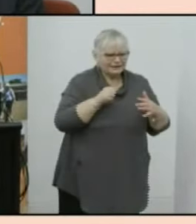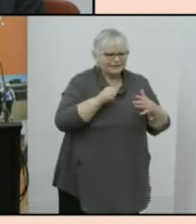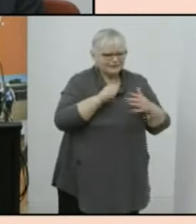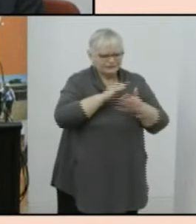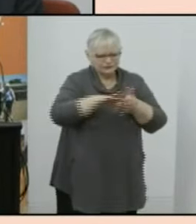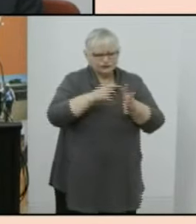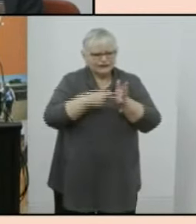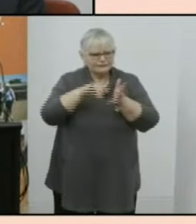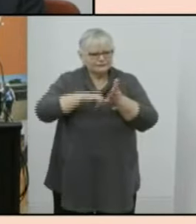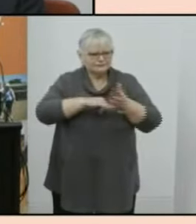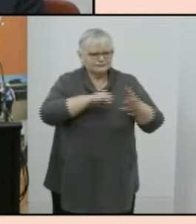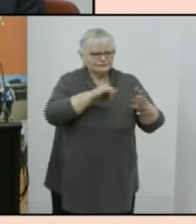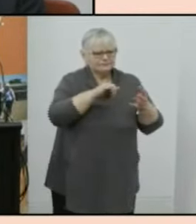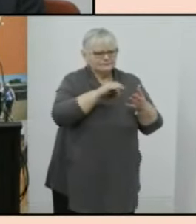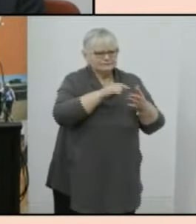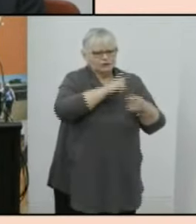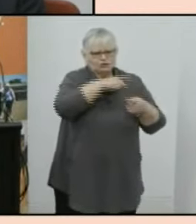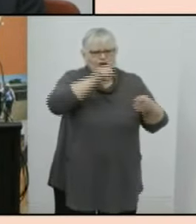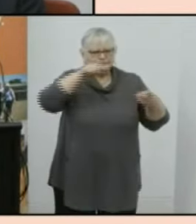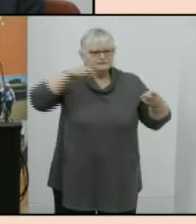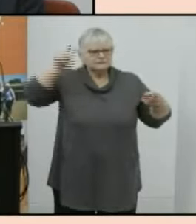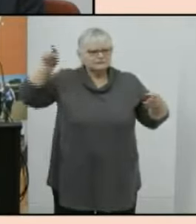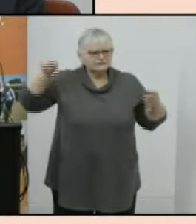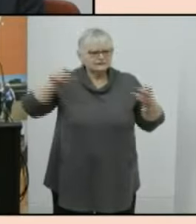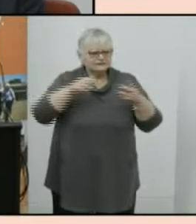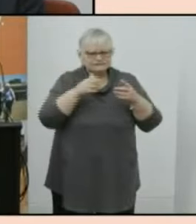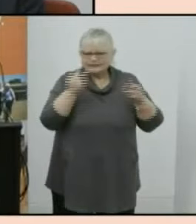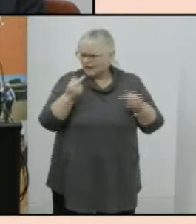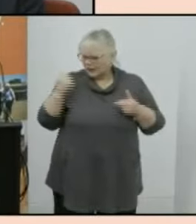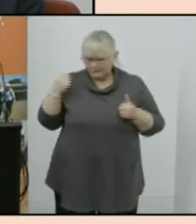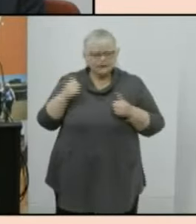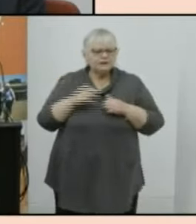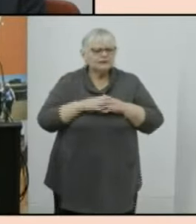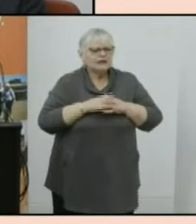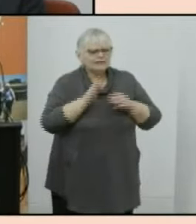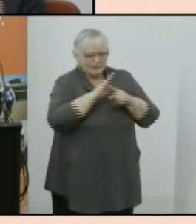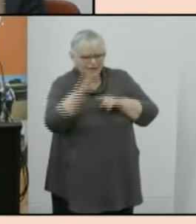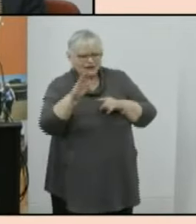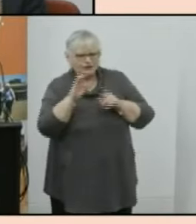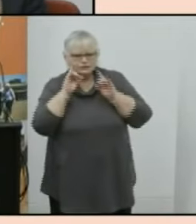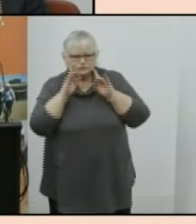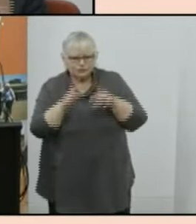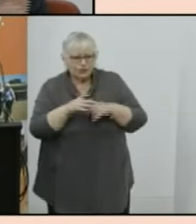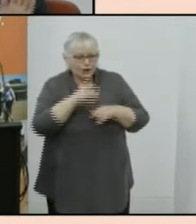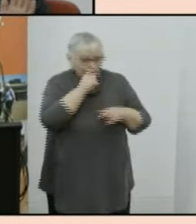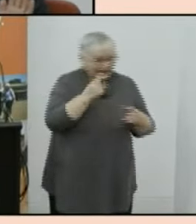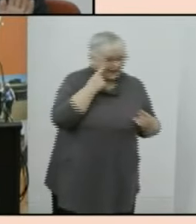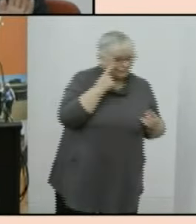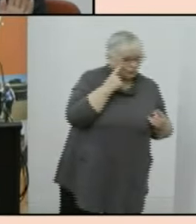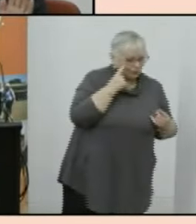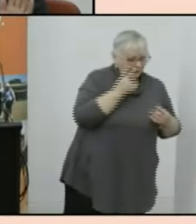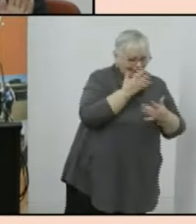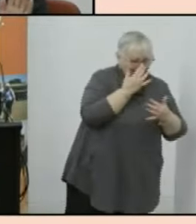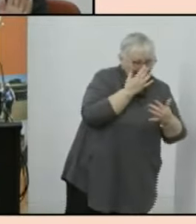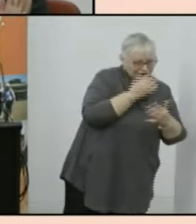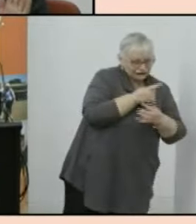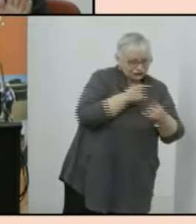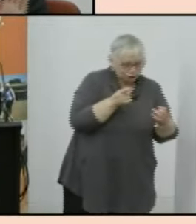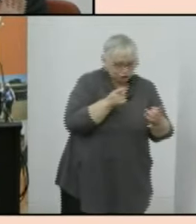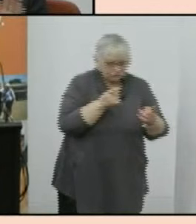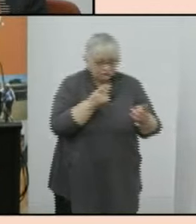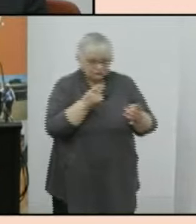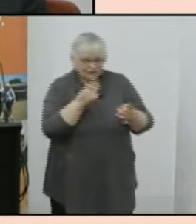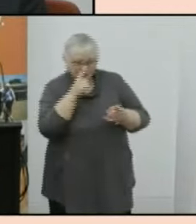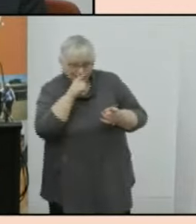report that's just become public that um the assurance panel has put out we so you can look at the age distribution of people who